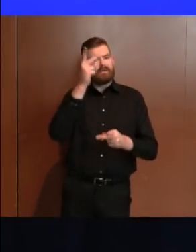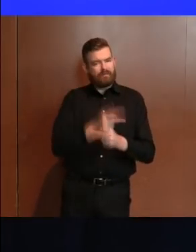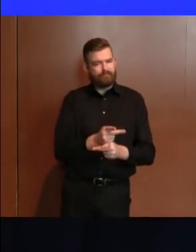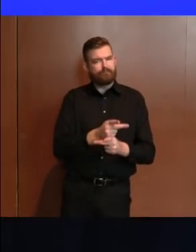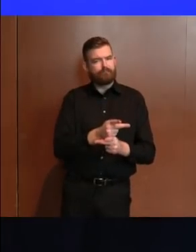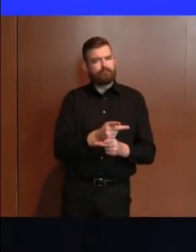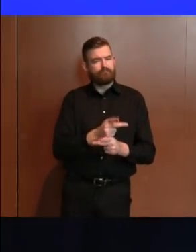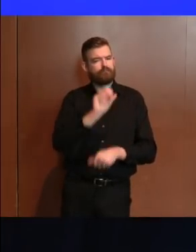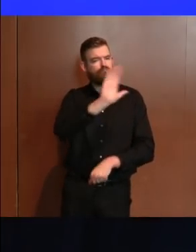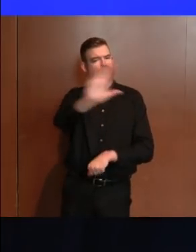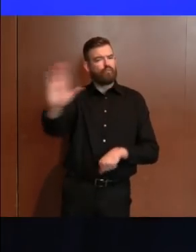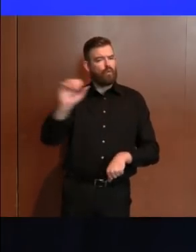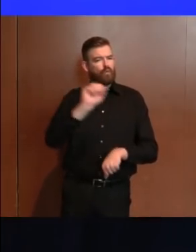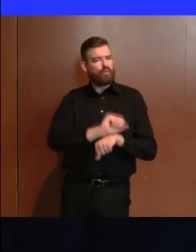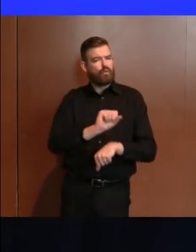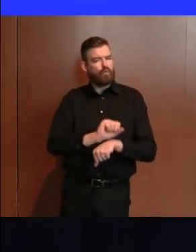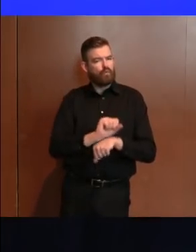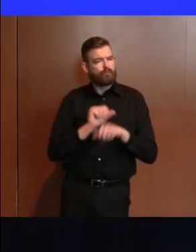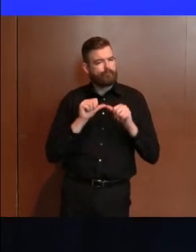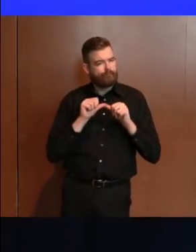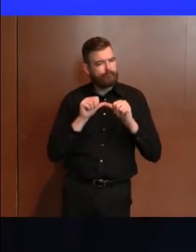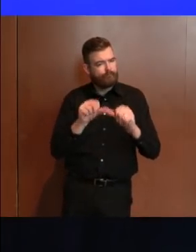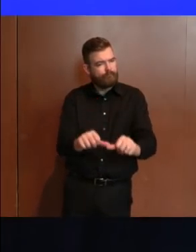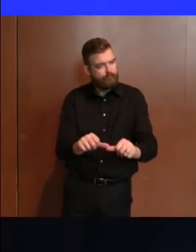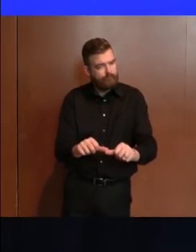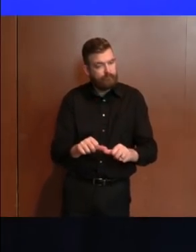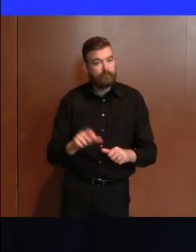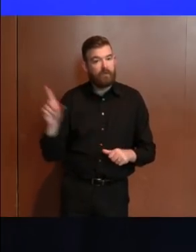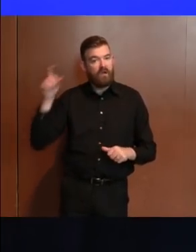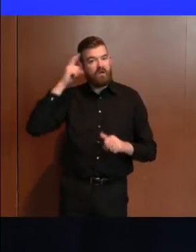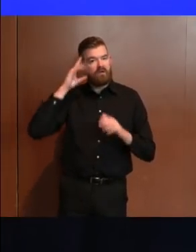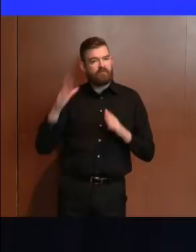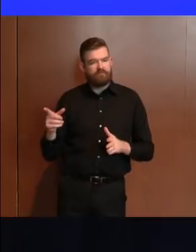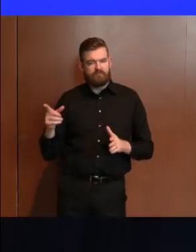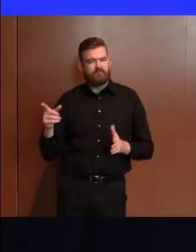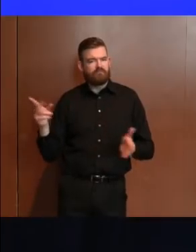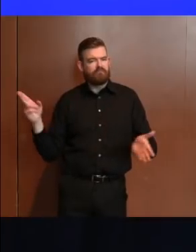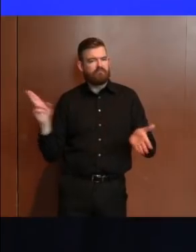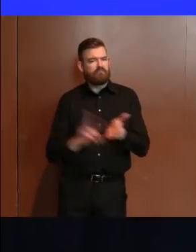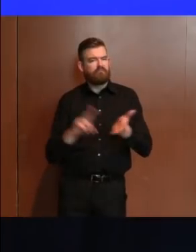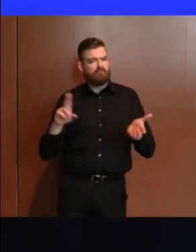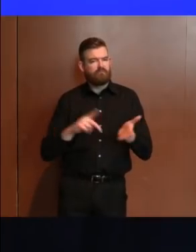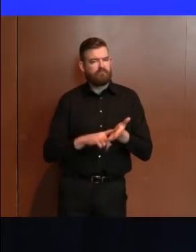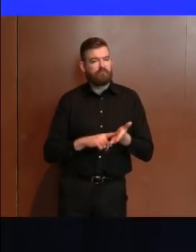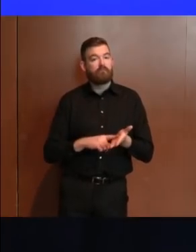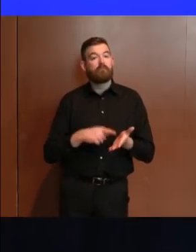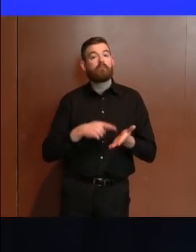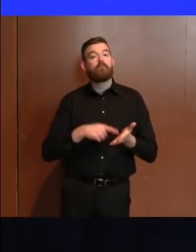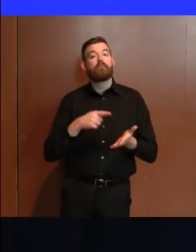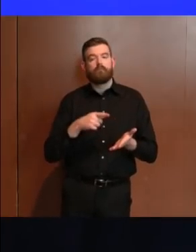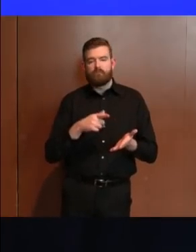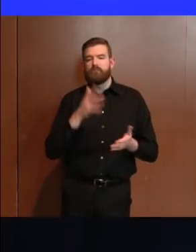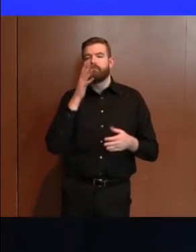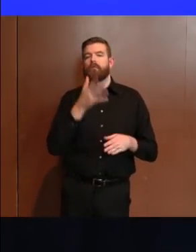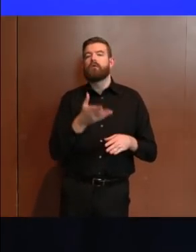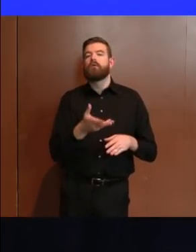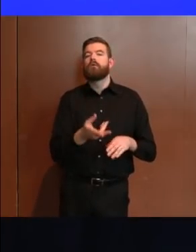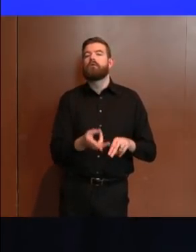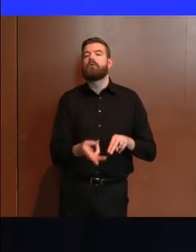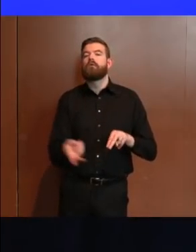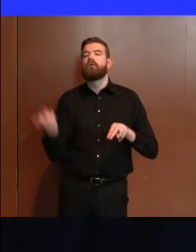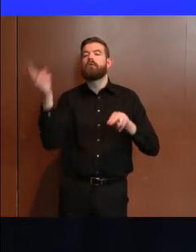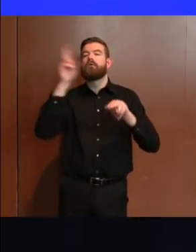the governor mentioned, signed last Friday night, will bring direct relief to our workers by expanding unemployment eligibility and providing an additional